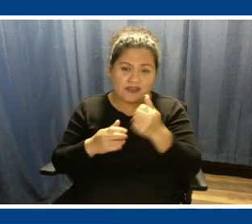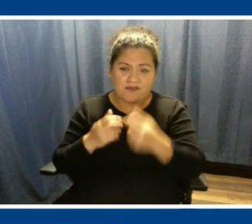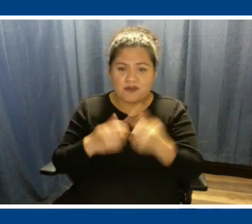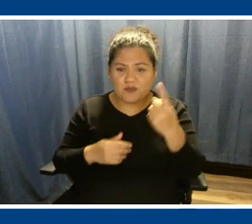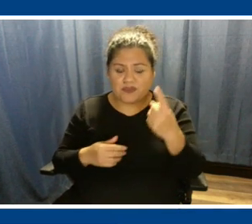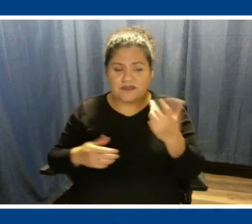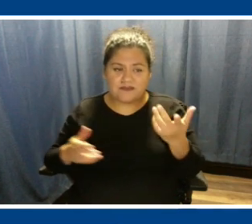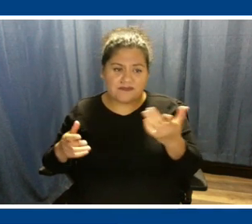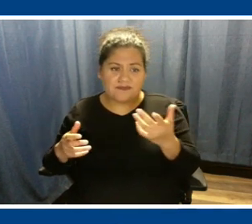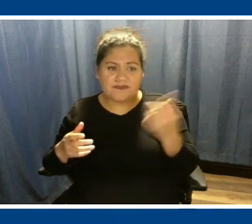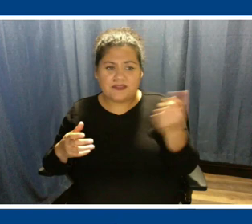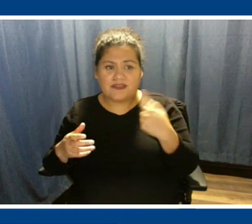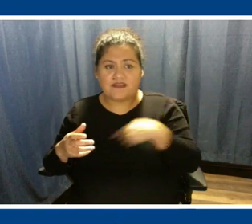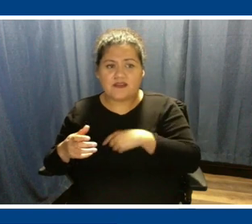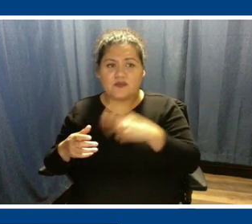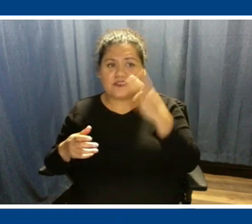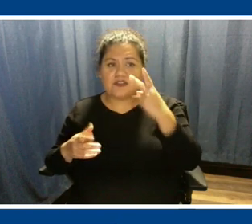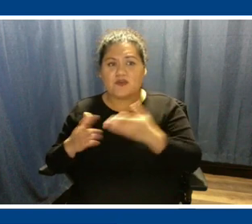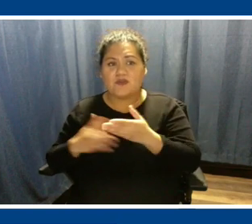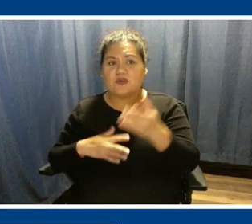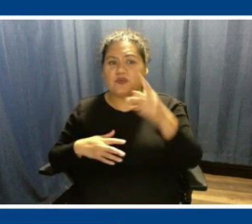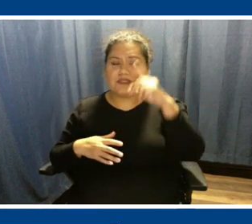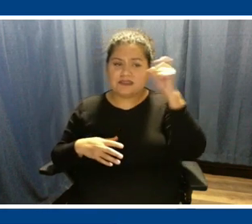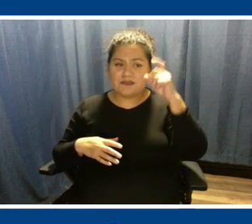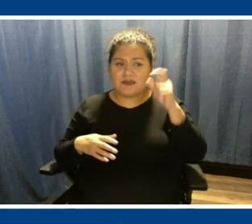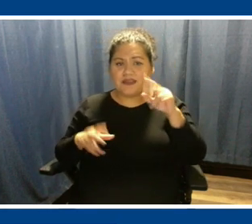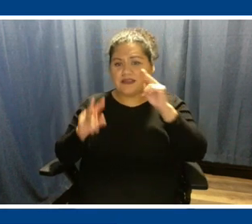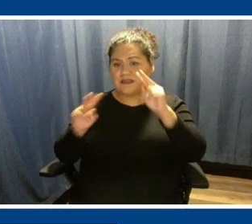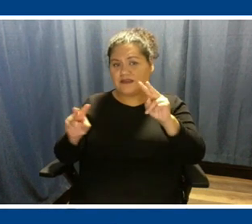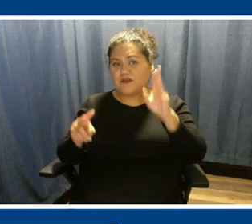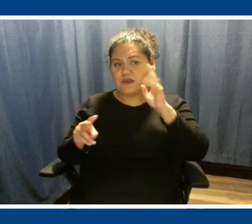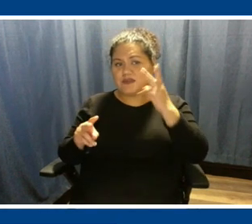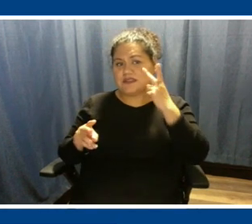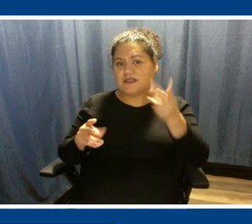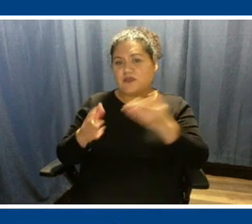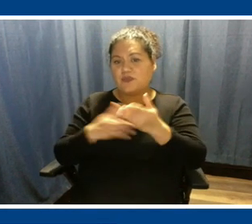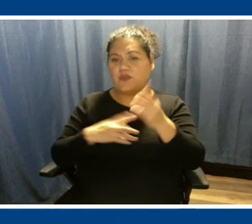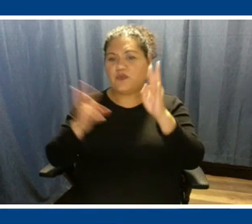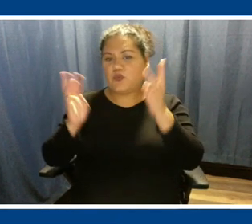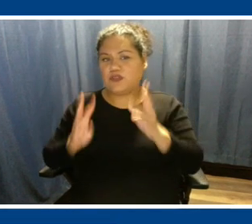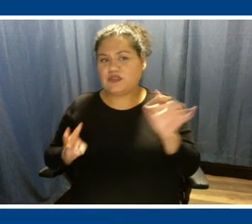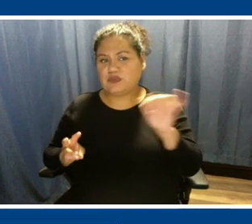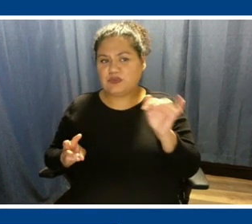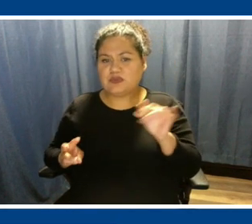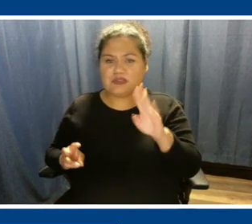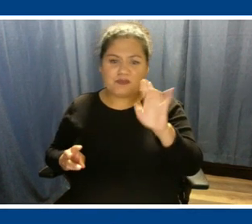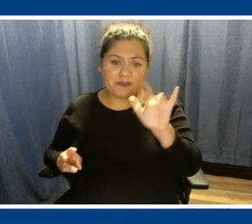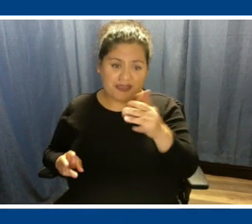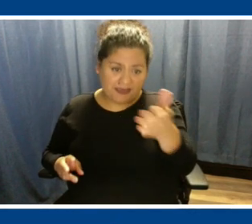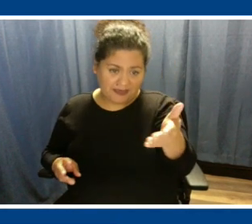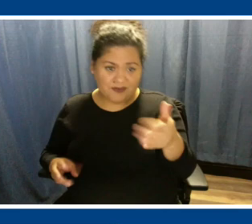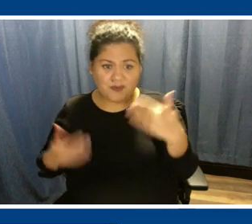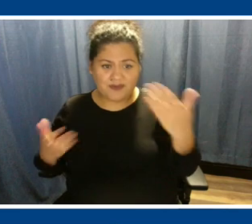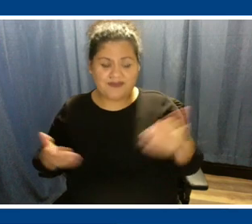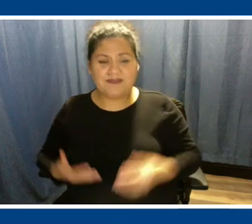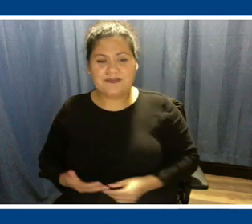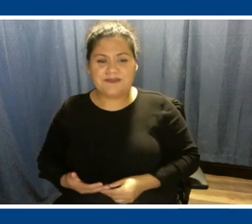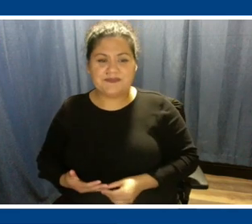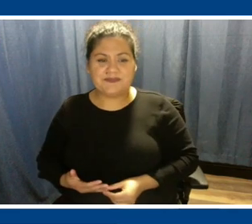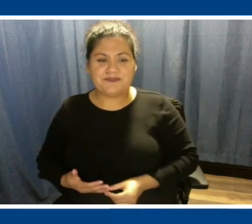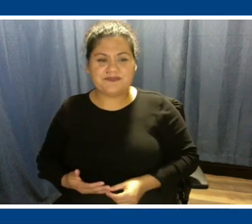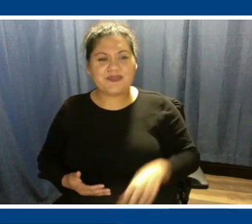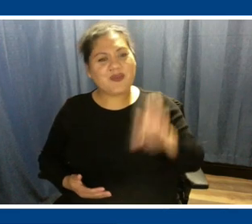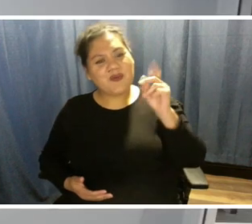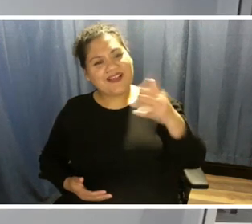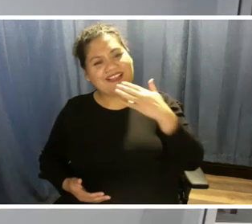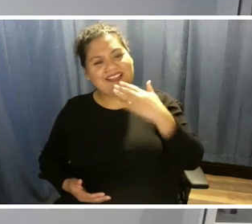something we saw through the summer and anticipate we're going to see through the winter, too. So, Benny, I'll let you talk about the first part. Okay. Thank you.